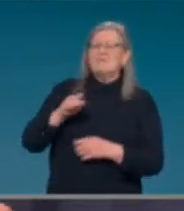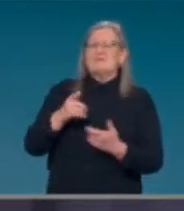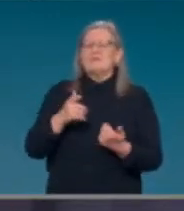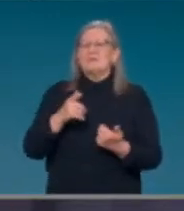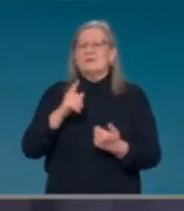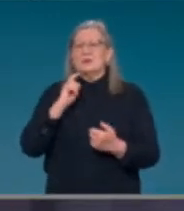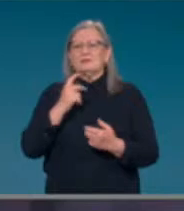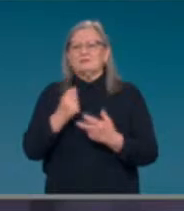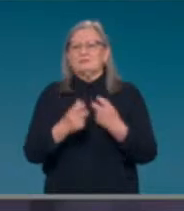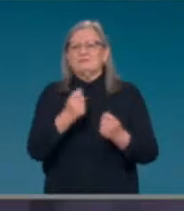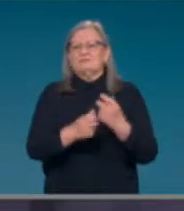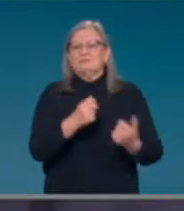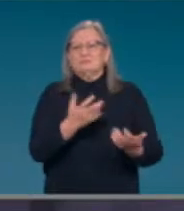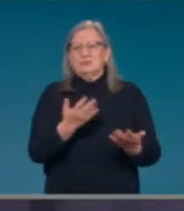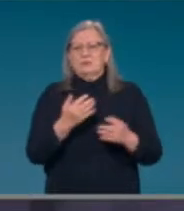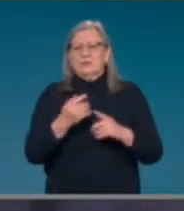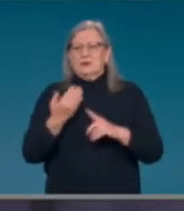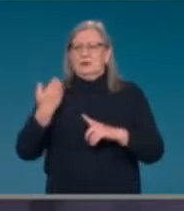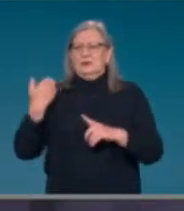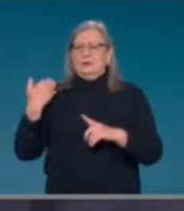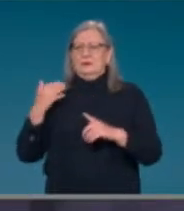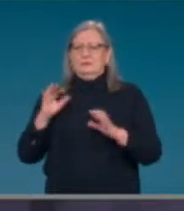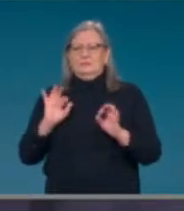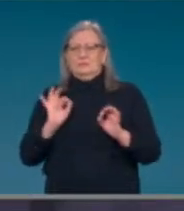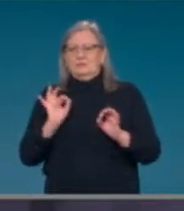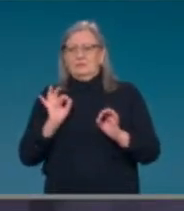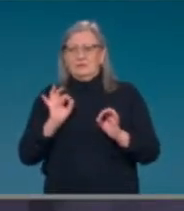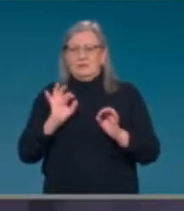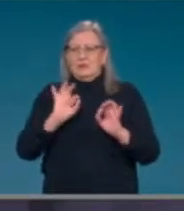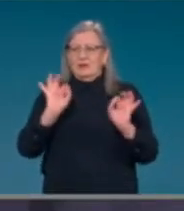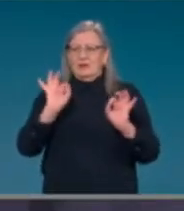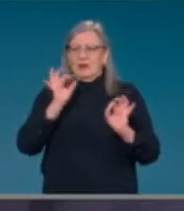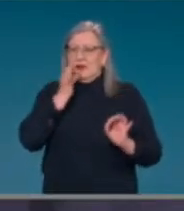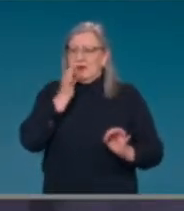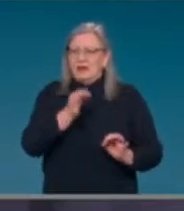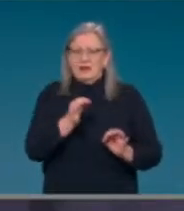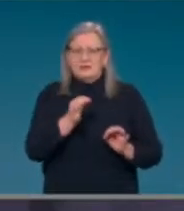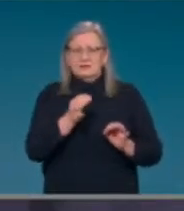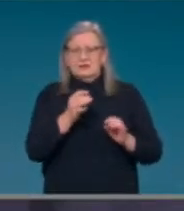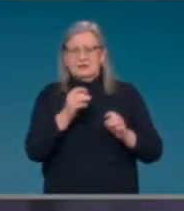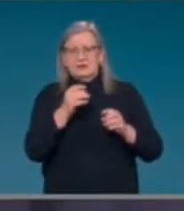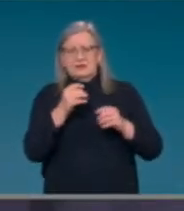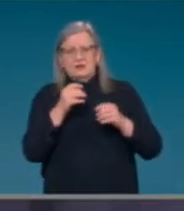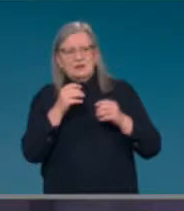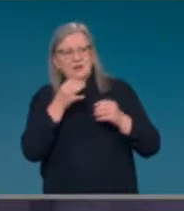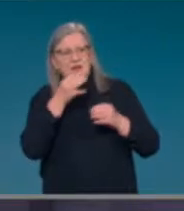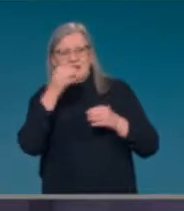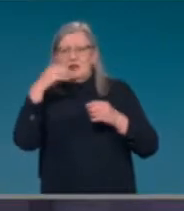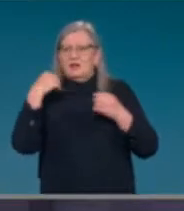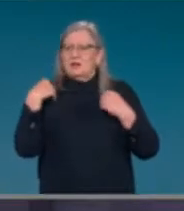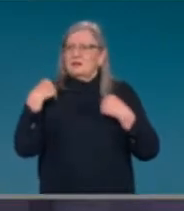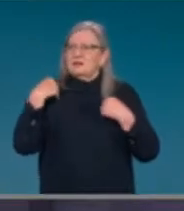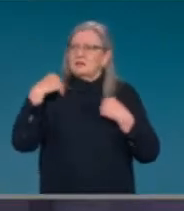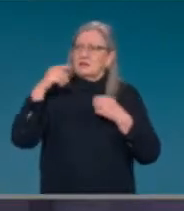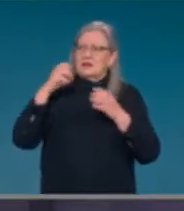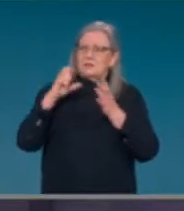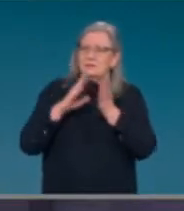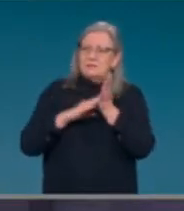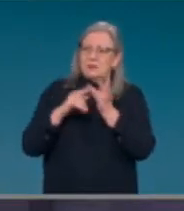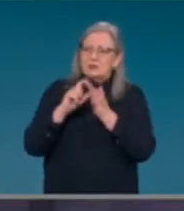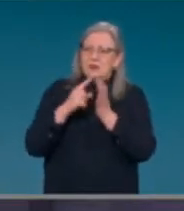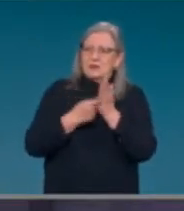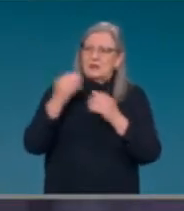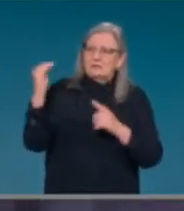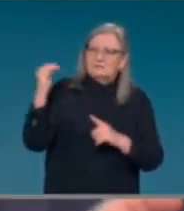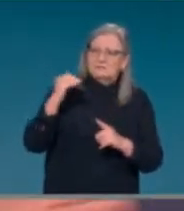application and an approval for Moderna as a booster for the pharmacies that are operating the program. So, we've to make sure